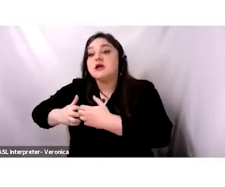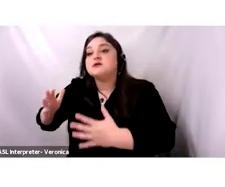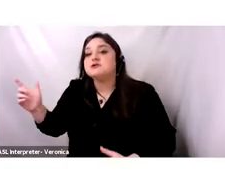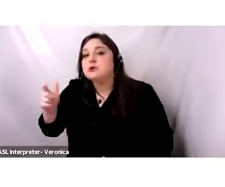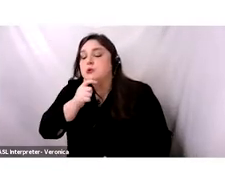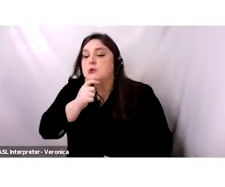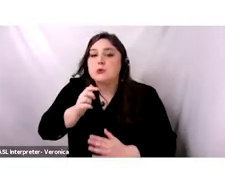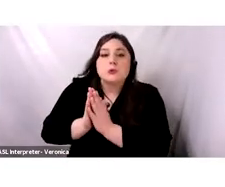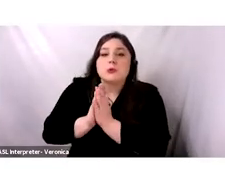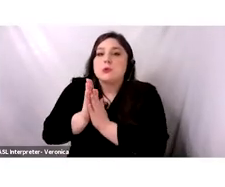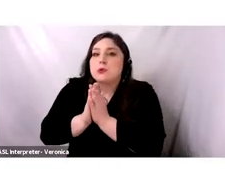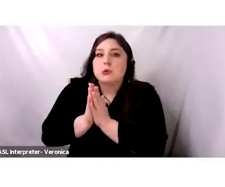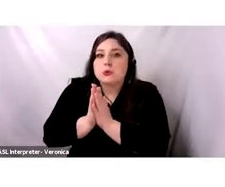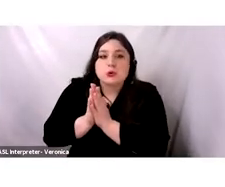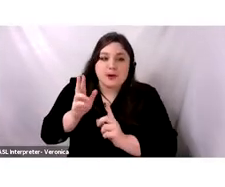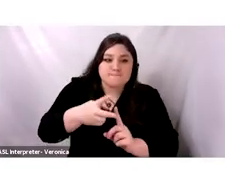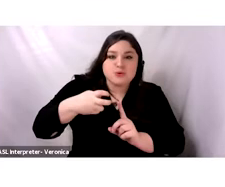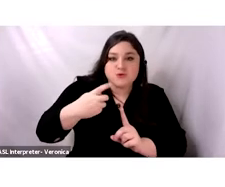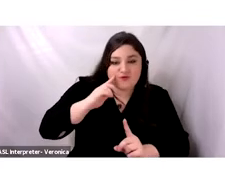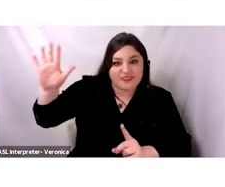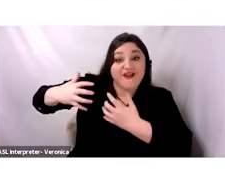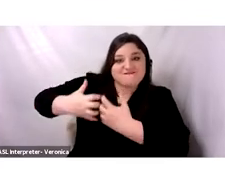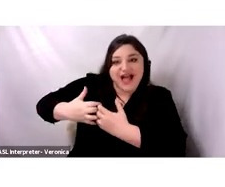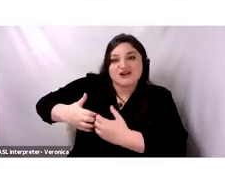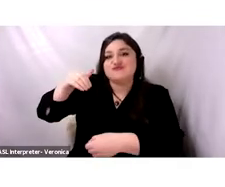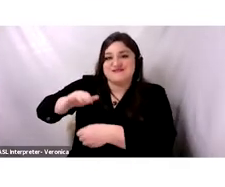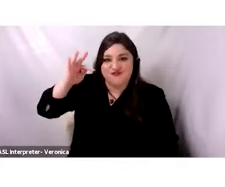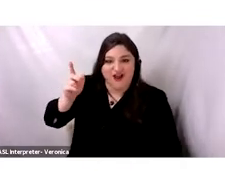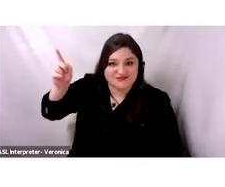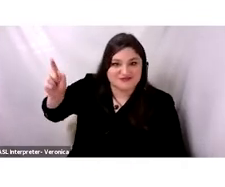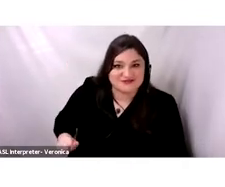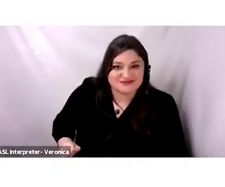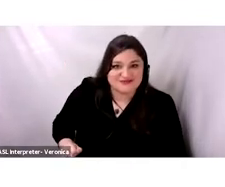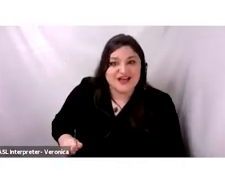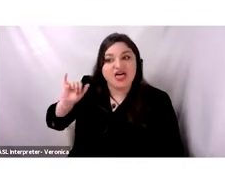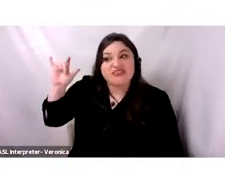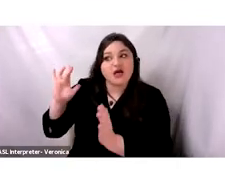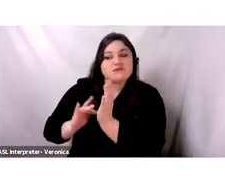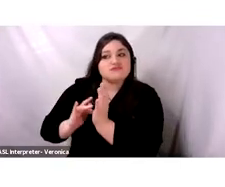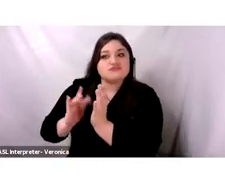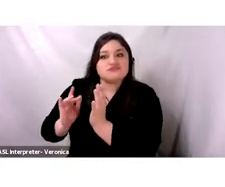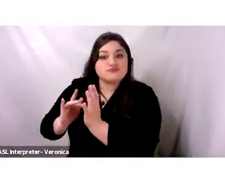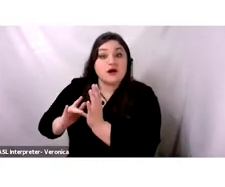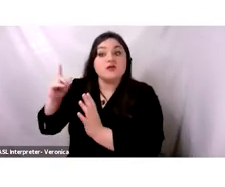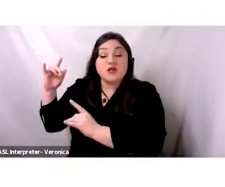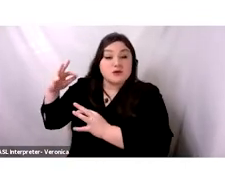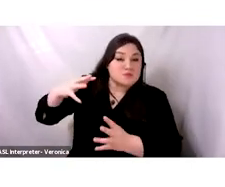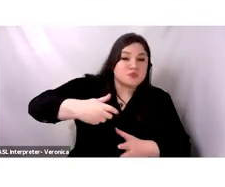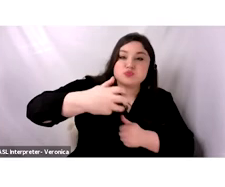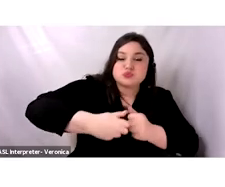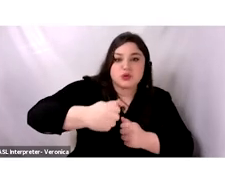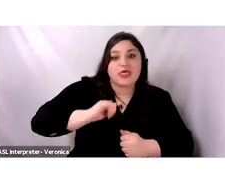their factories back in Lyon and other cities. This was behind the massive immigration. How?